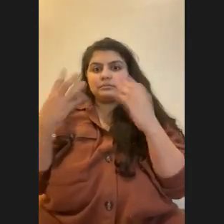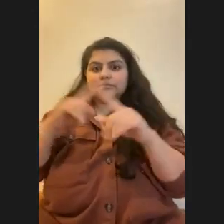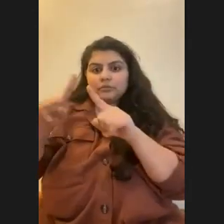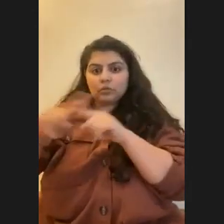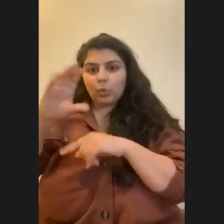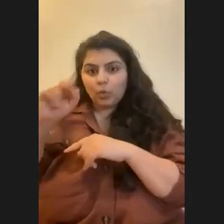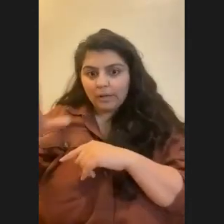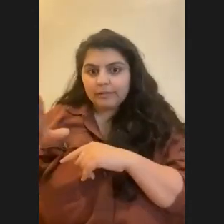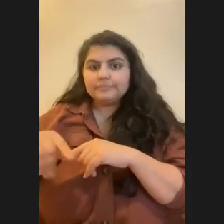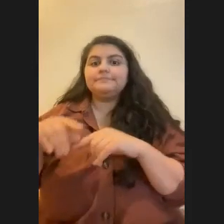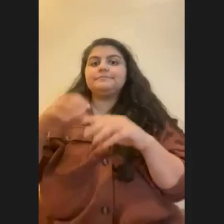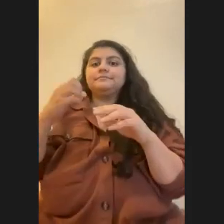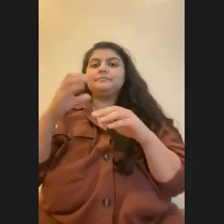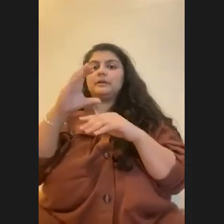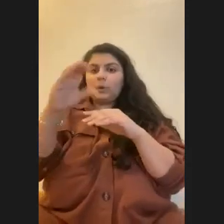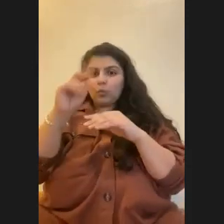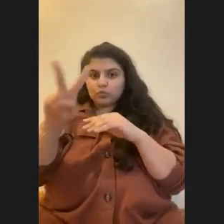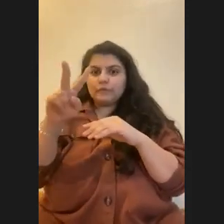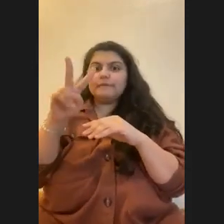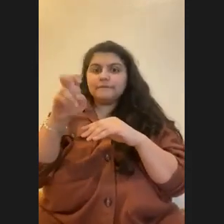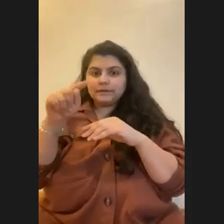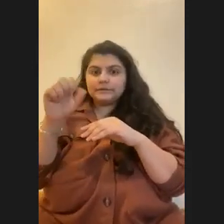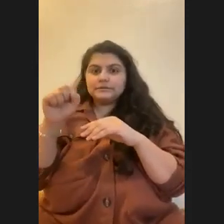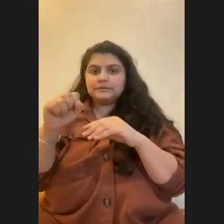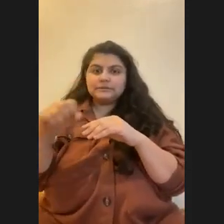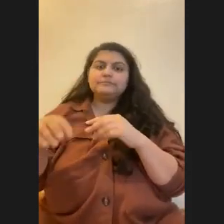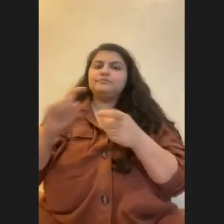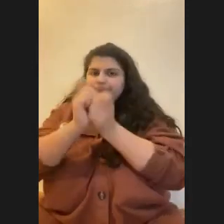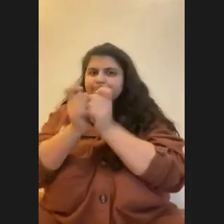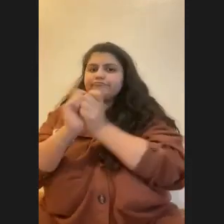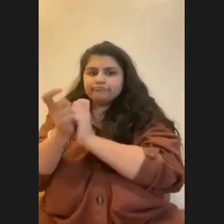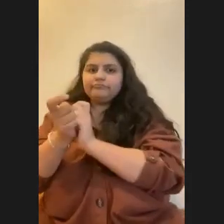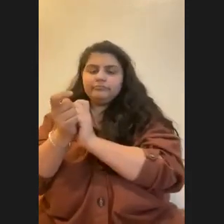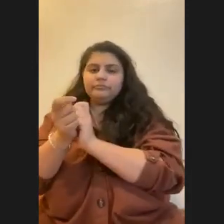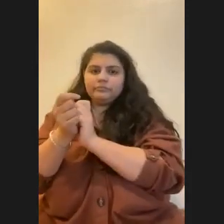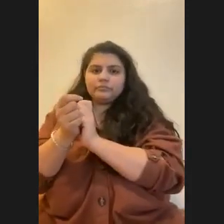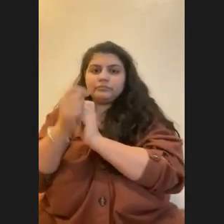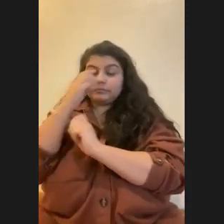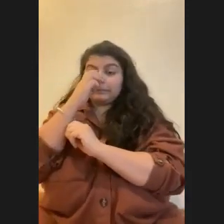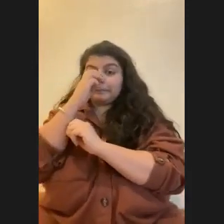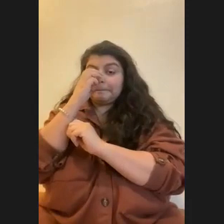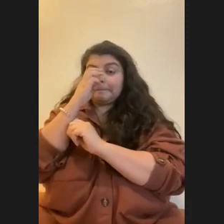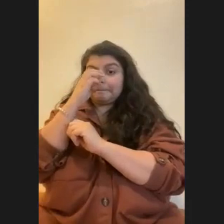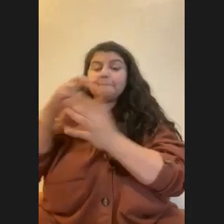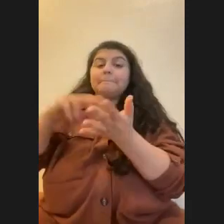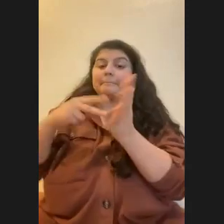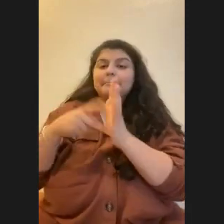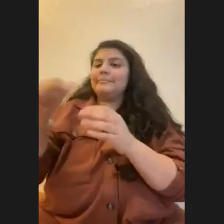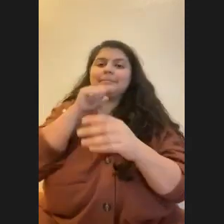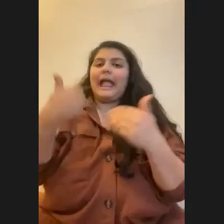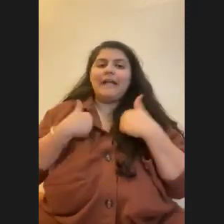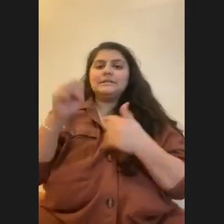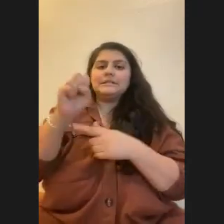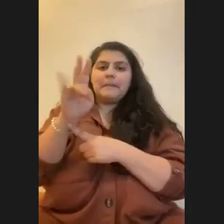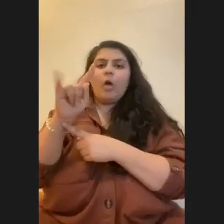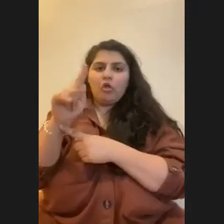by like CO2 vents and stuff. Um, it just changes like the, like there's, it just means that they probably don't have symbionts, right? And there are